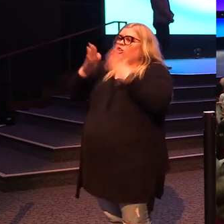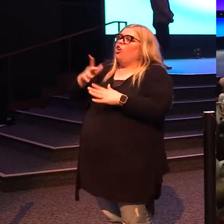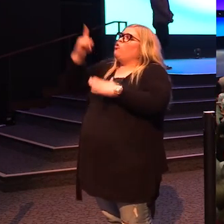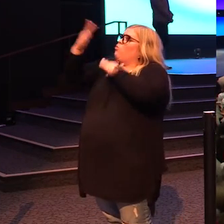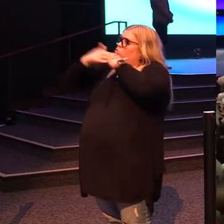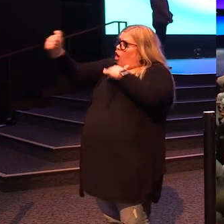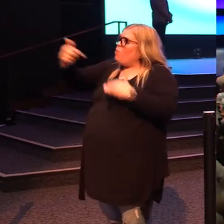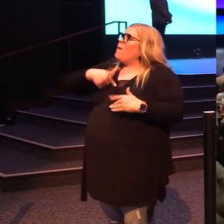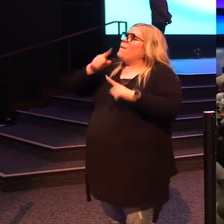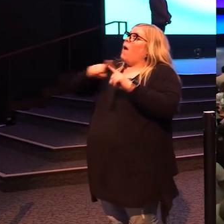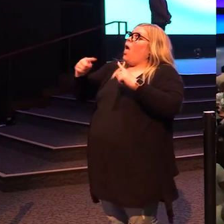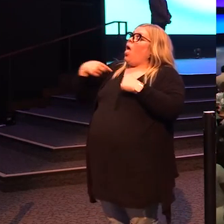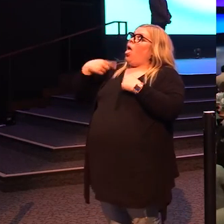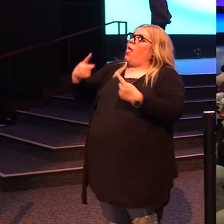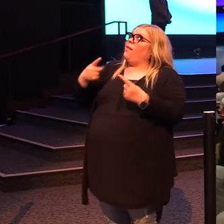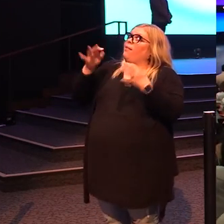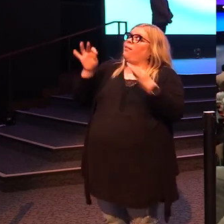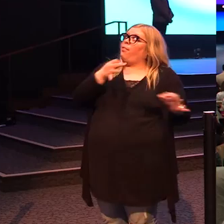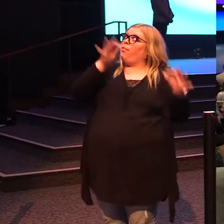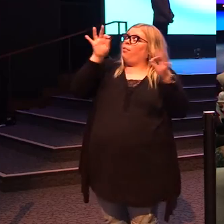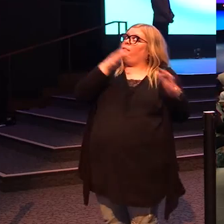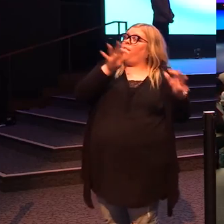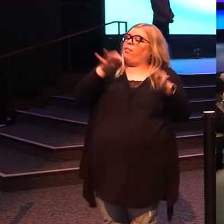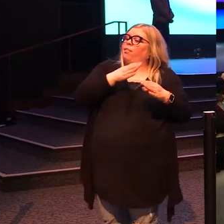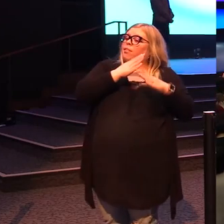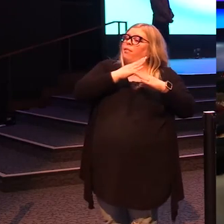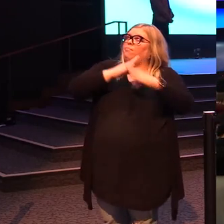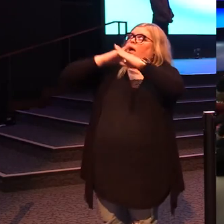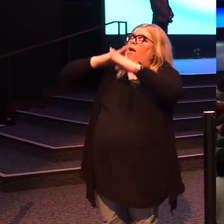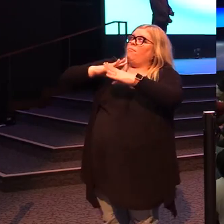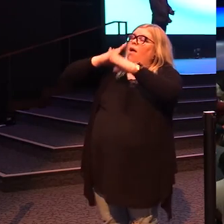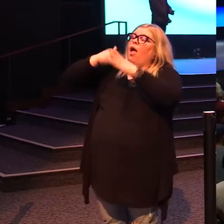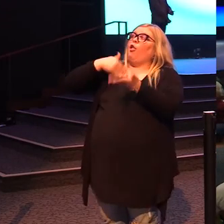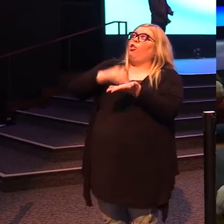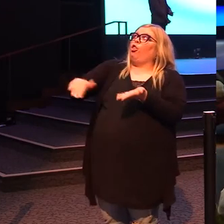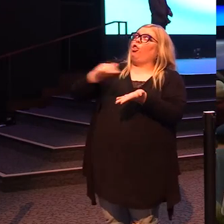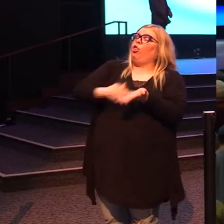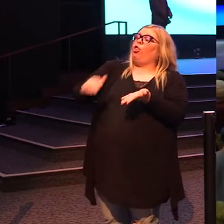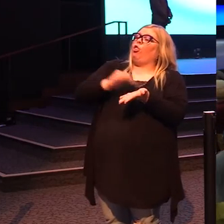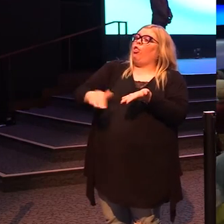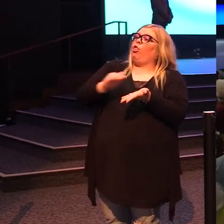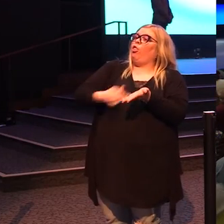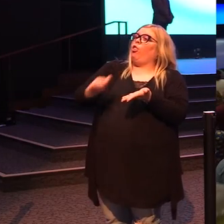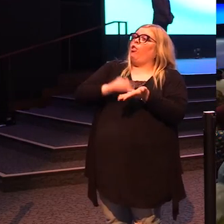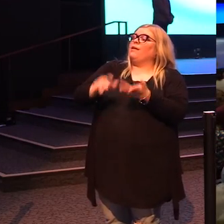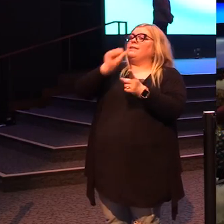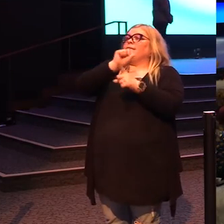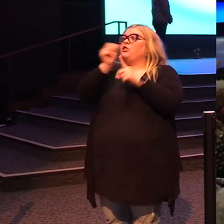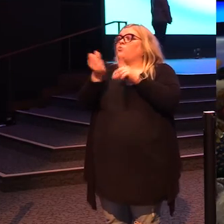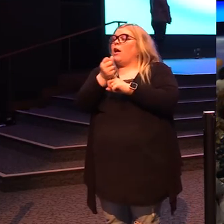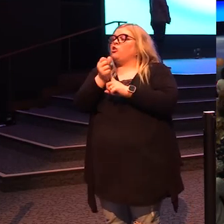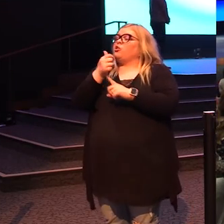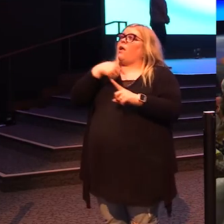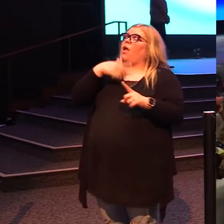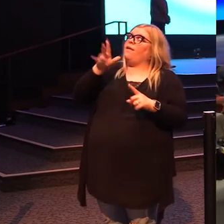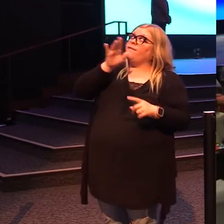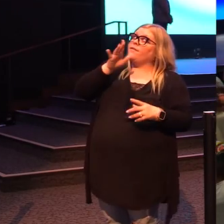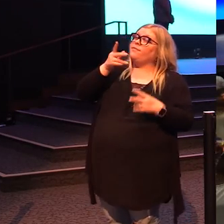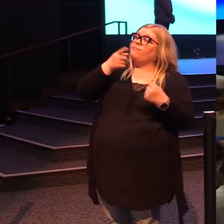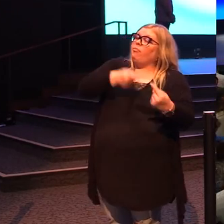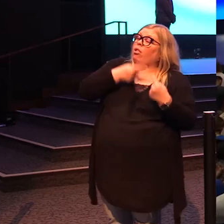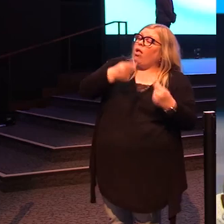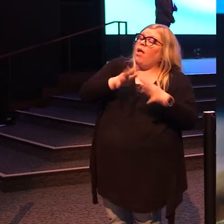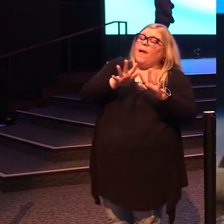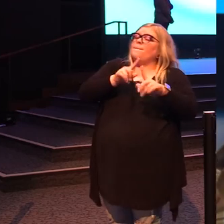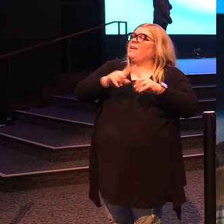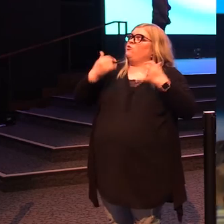be. But there's been things that have gone in the way. There's been excuses that have gone in the way. There's been situations that have gone in the way. But today,